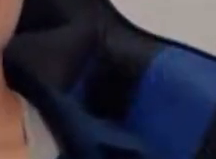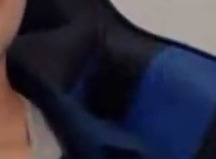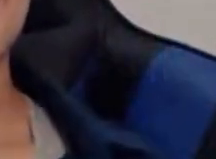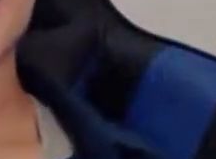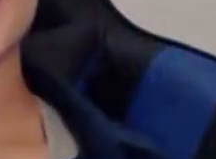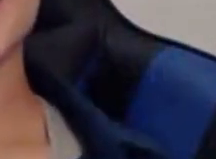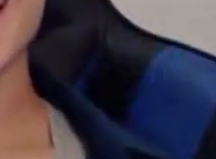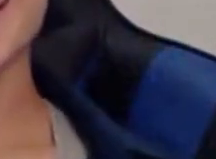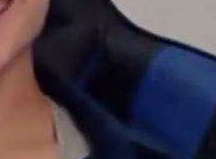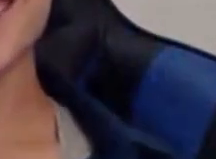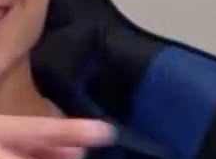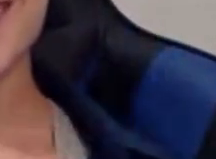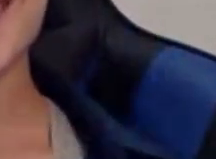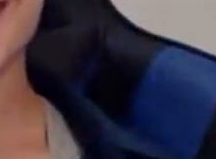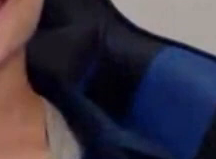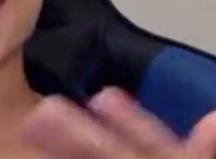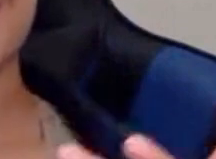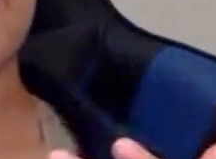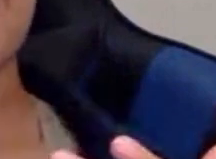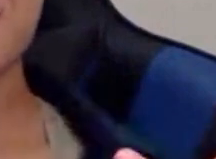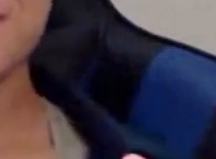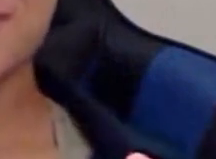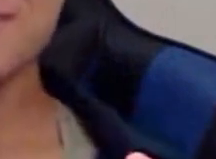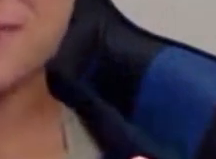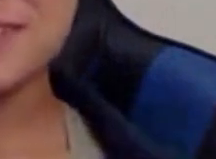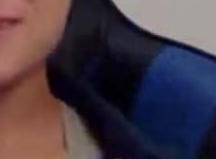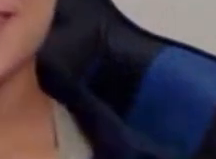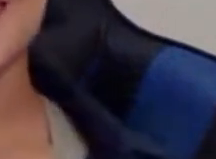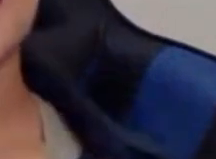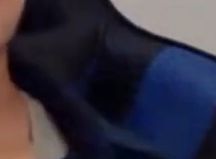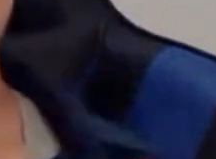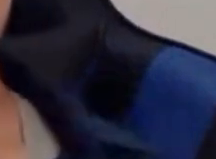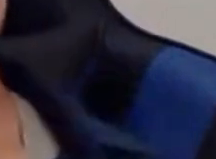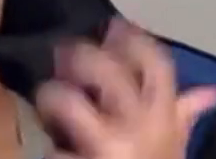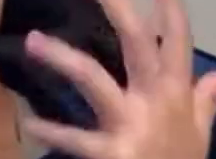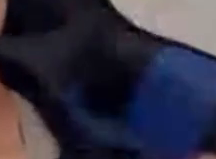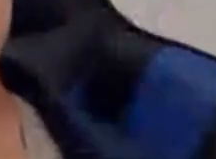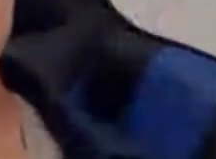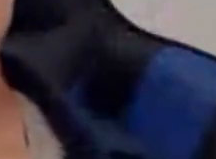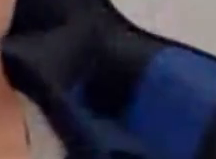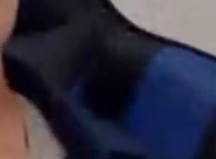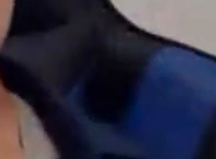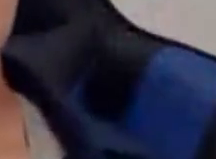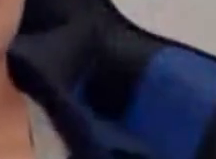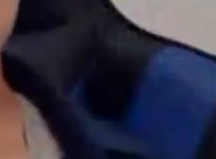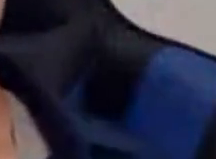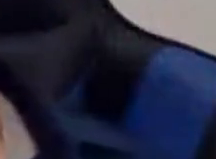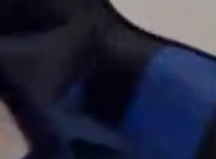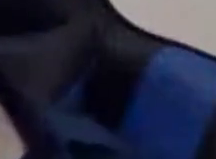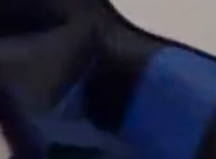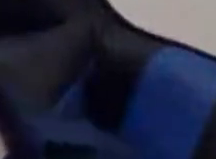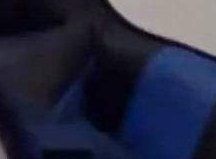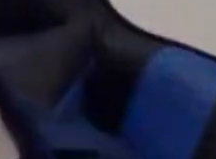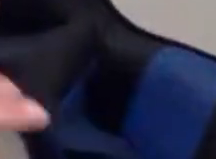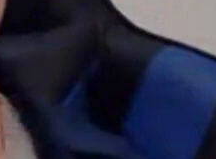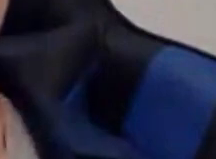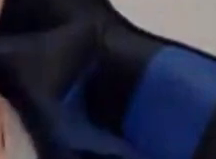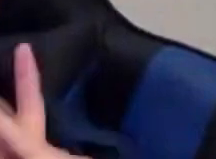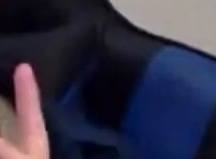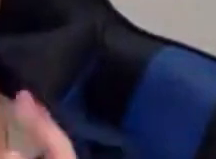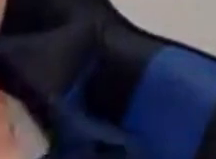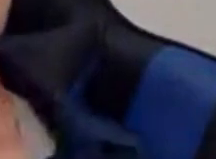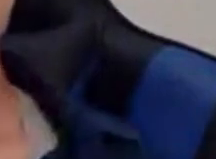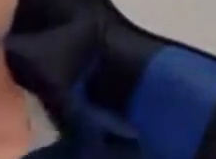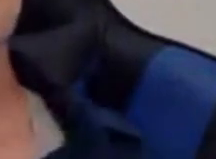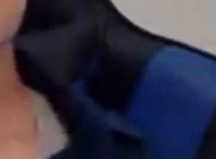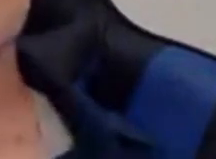and not for those and not for other people and deaf and hard of hearing folks. So happy pride to everyone. Thank